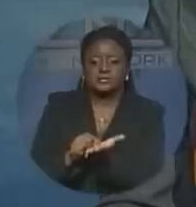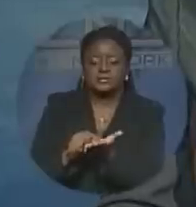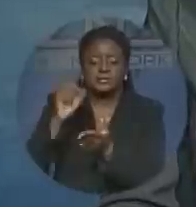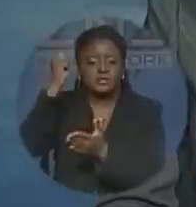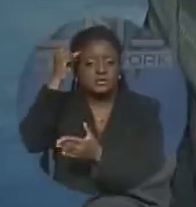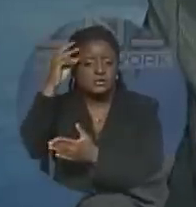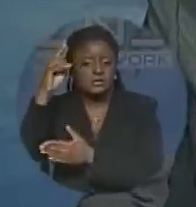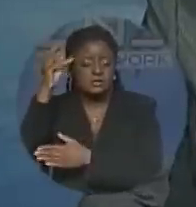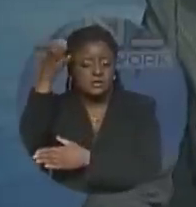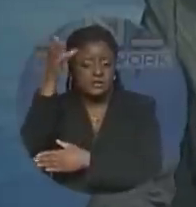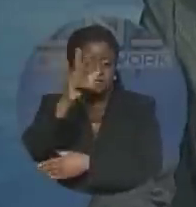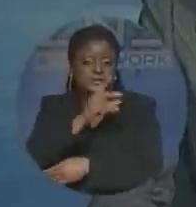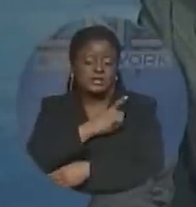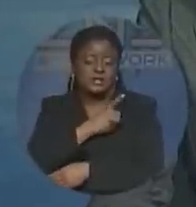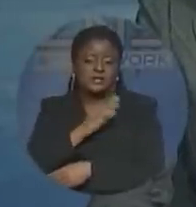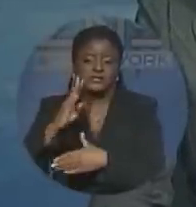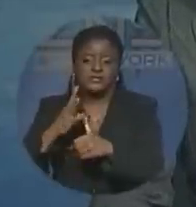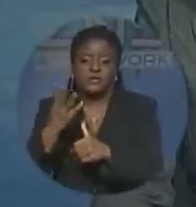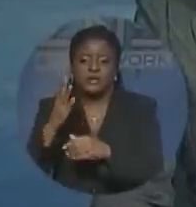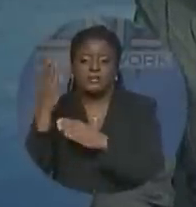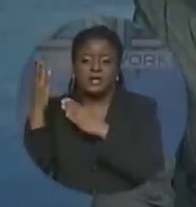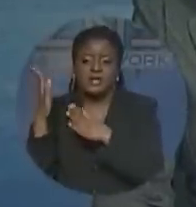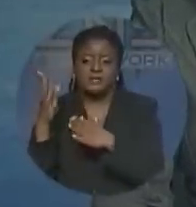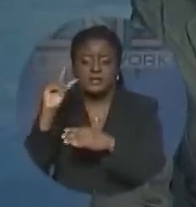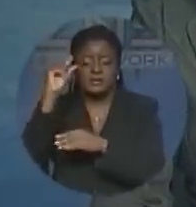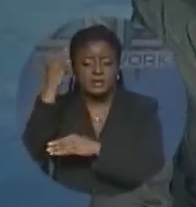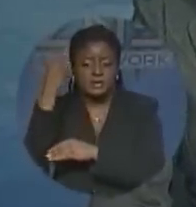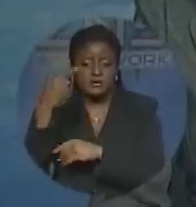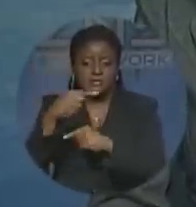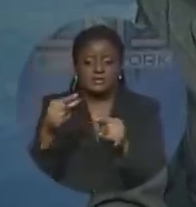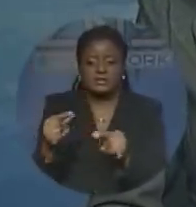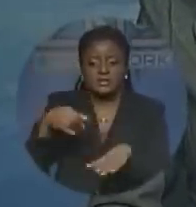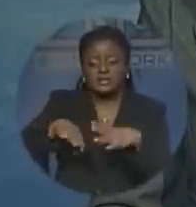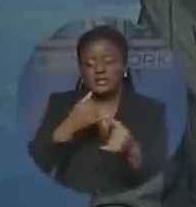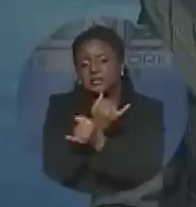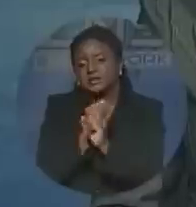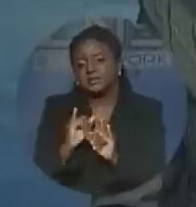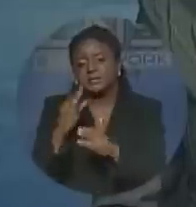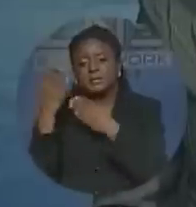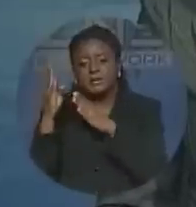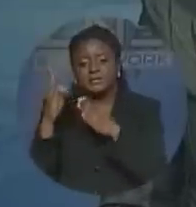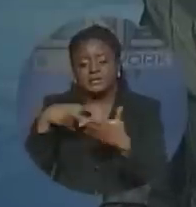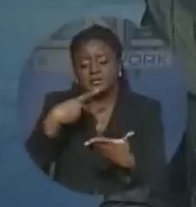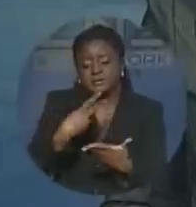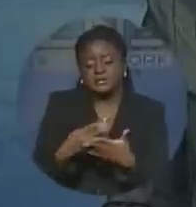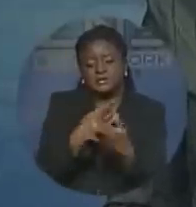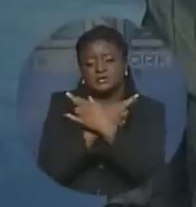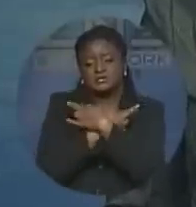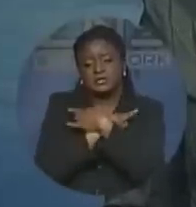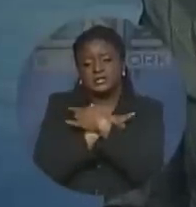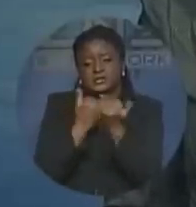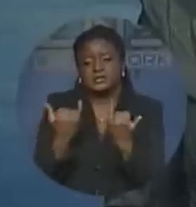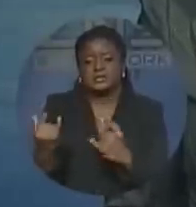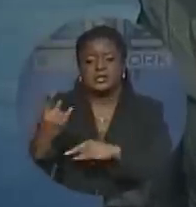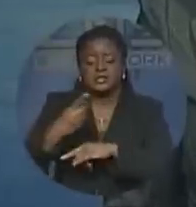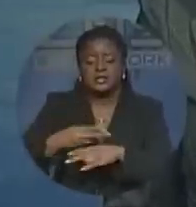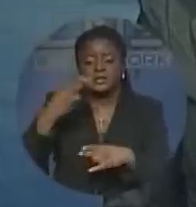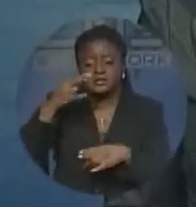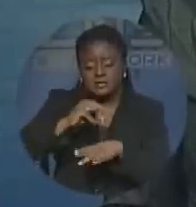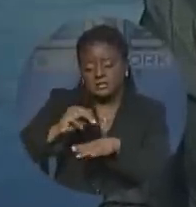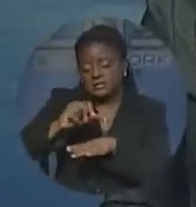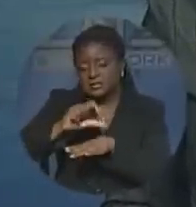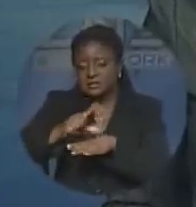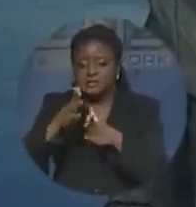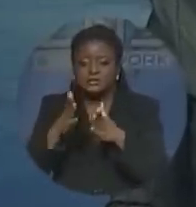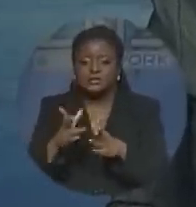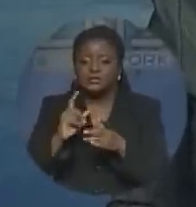Sir Clifford Darling, the fourth Bahamian Governor-General in an independent Bahamas, was laid to rest today, hailed as a nationalist who changed the country